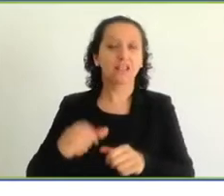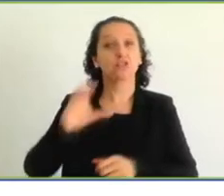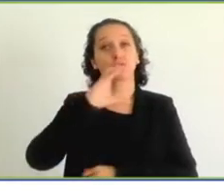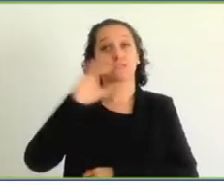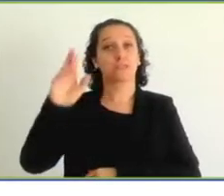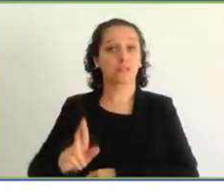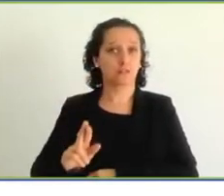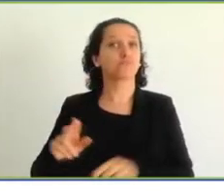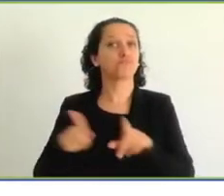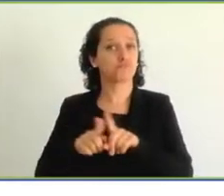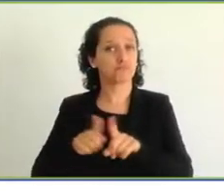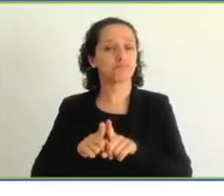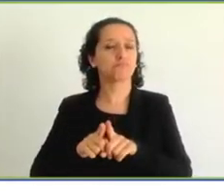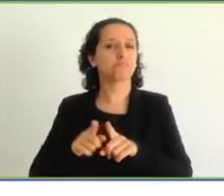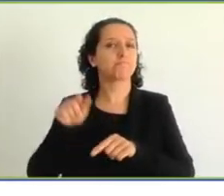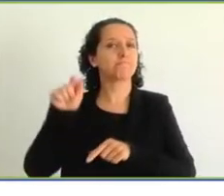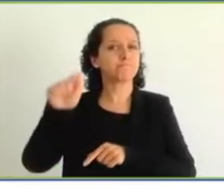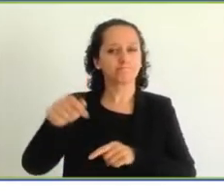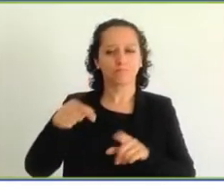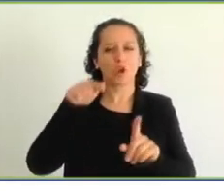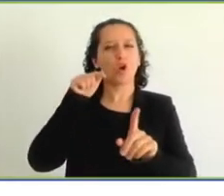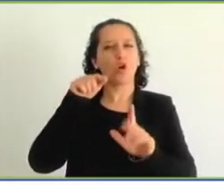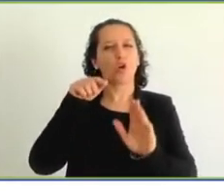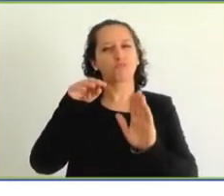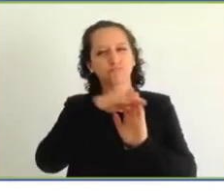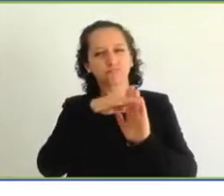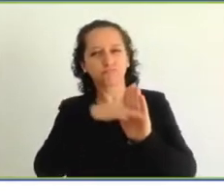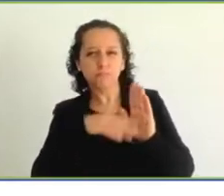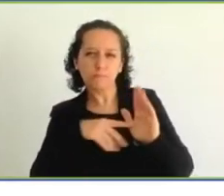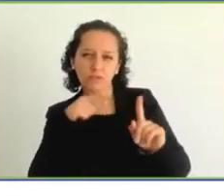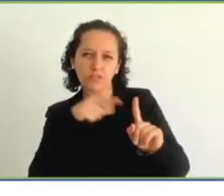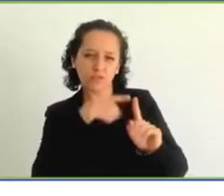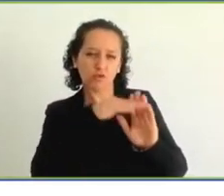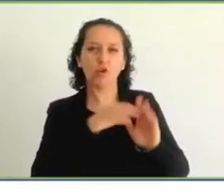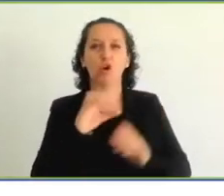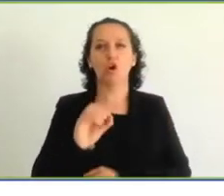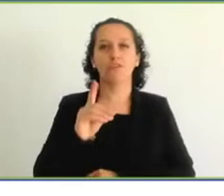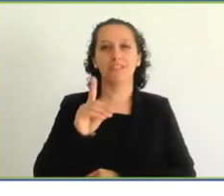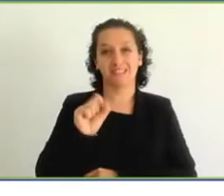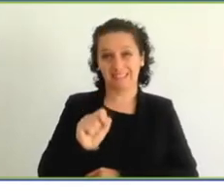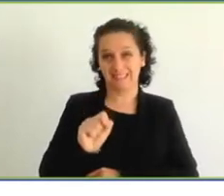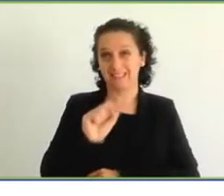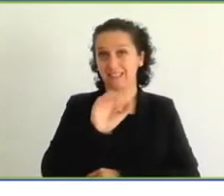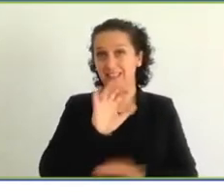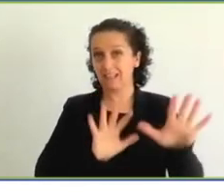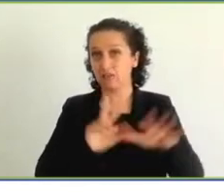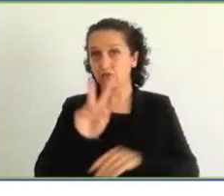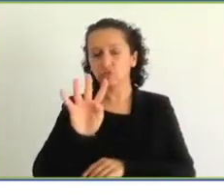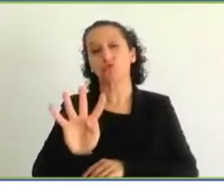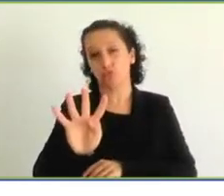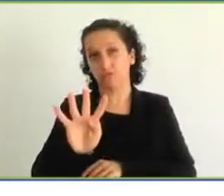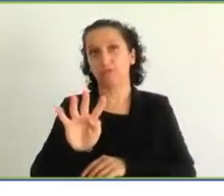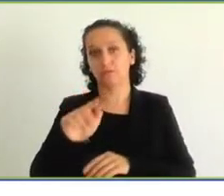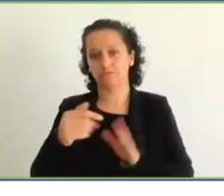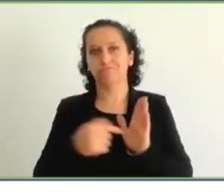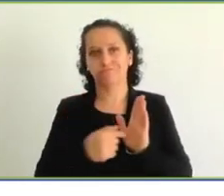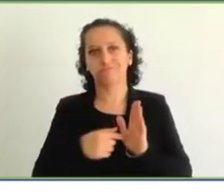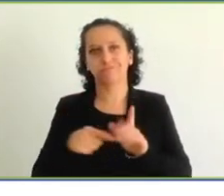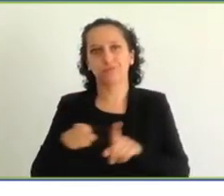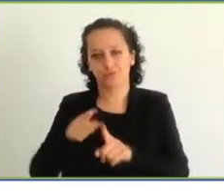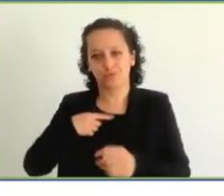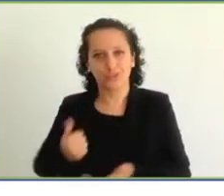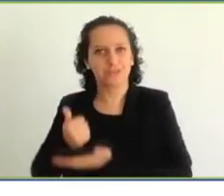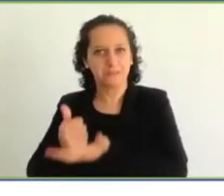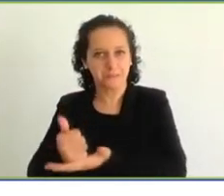assist in that. St. Lucia has been called, together in Antigua, have been called upon both the regional and international level